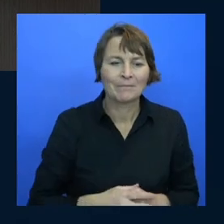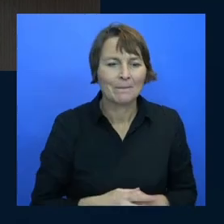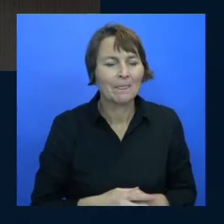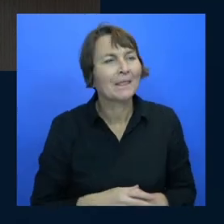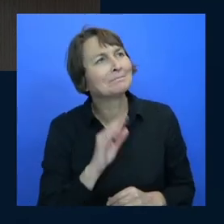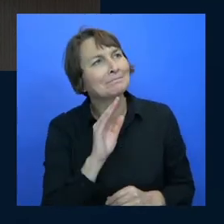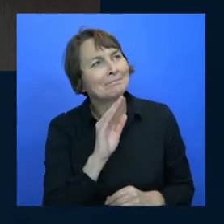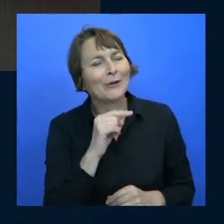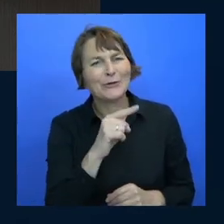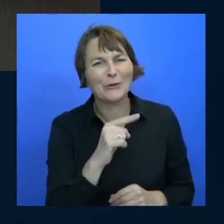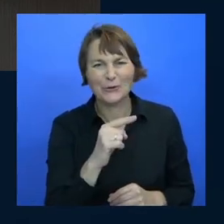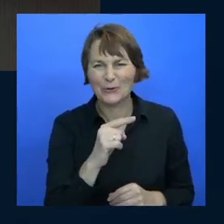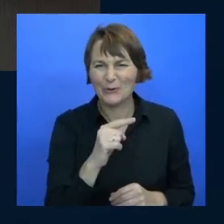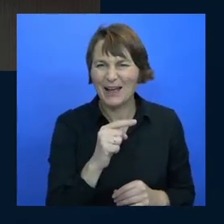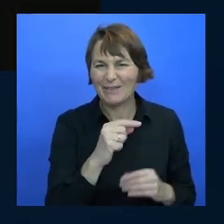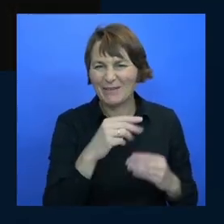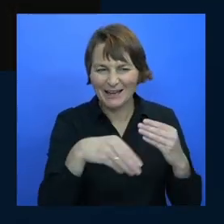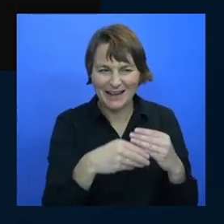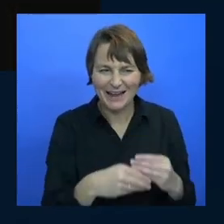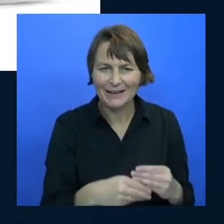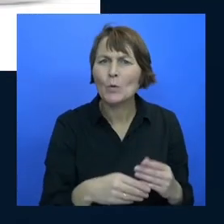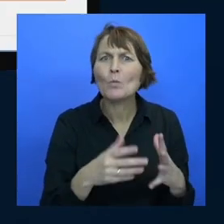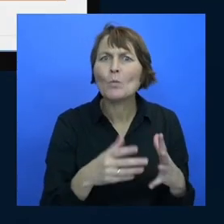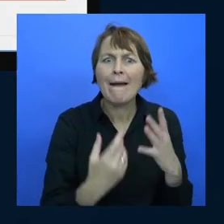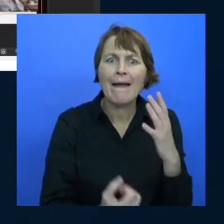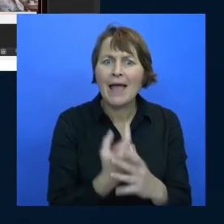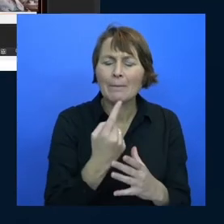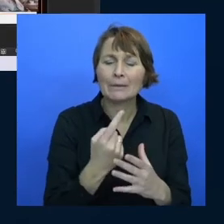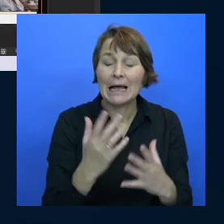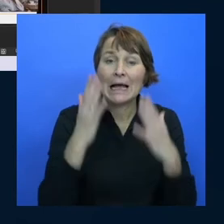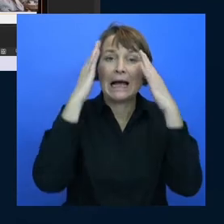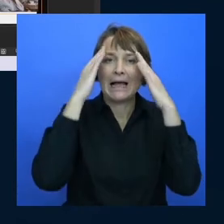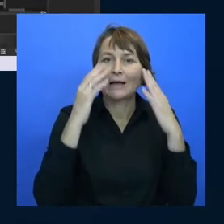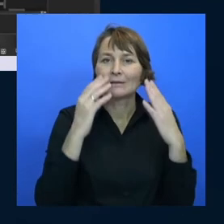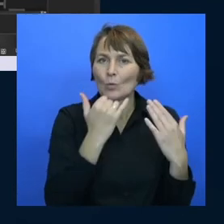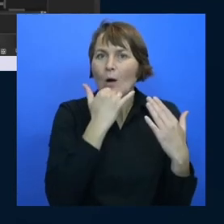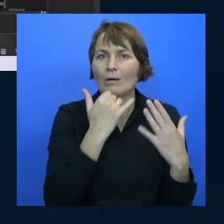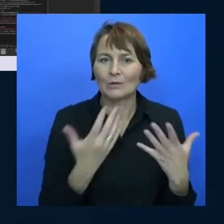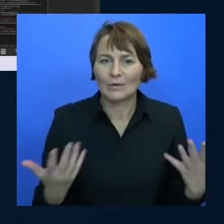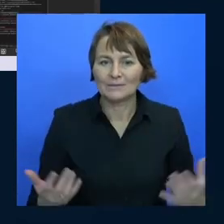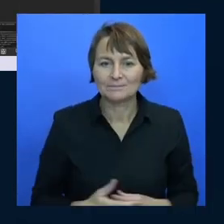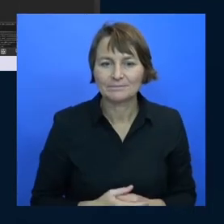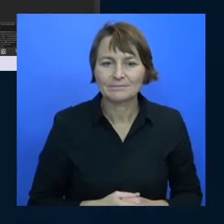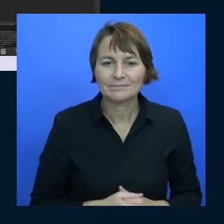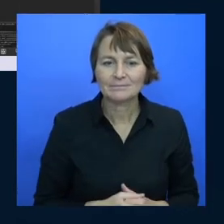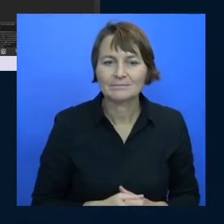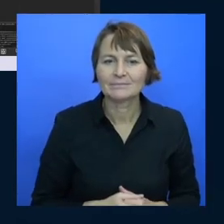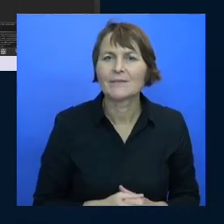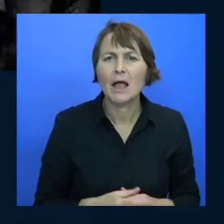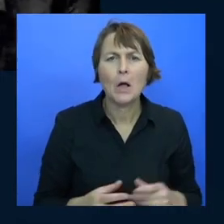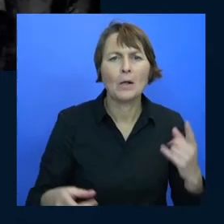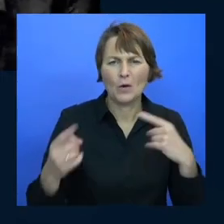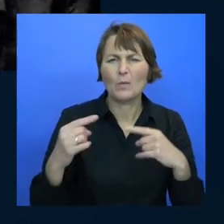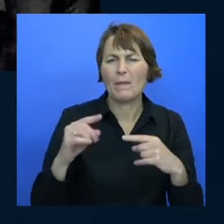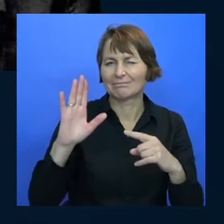things that you could go wrong maybe it's not the ns maybe it's character i back to my list of things that can go wrong there's just so much isn't there